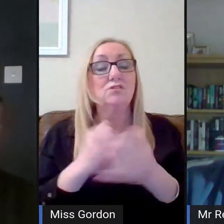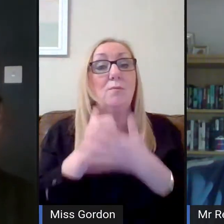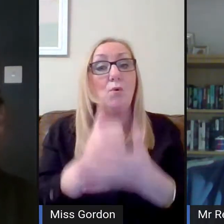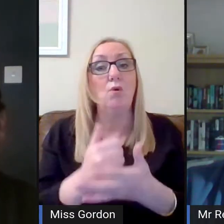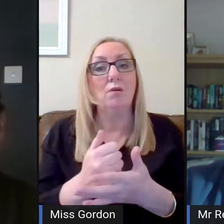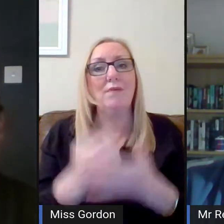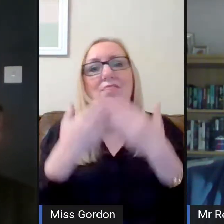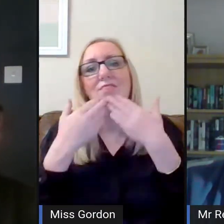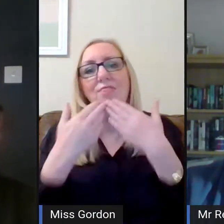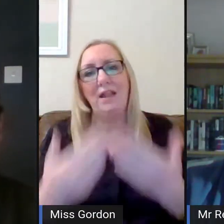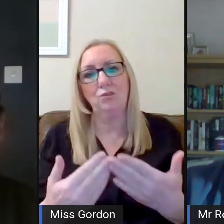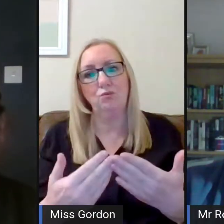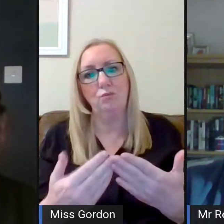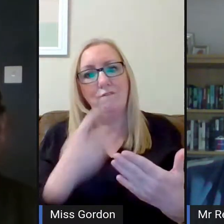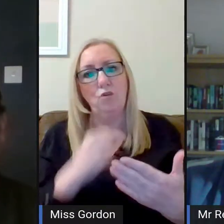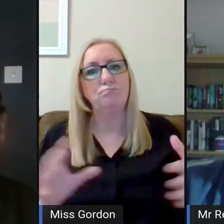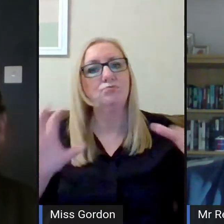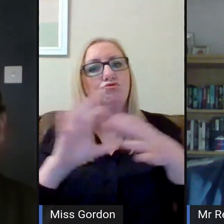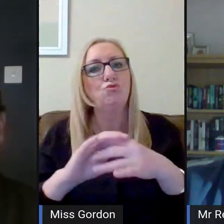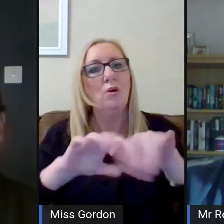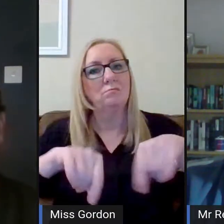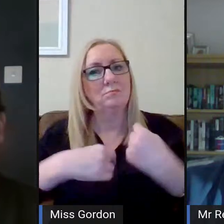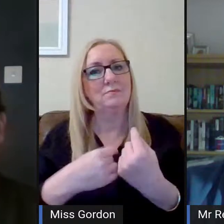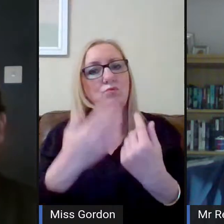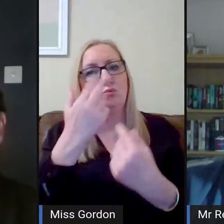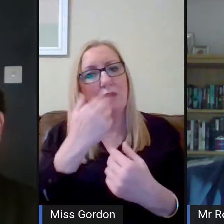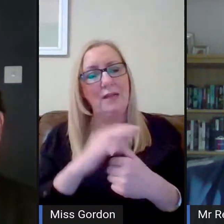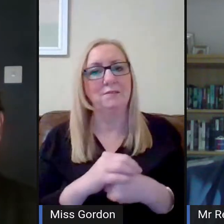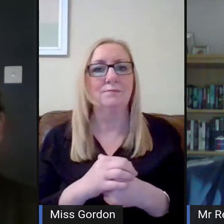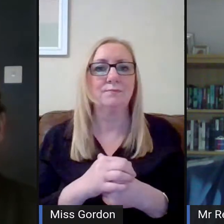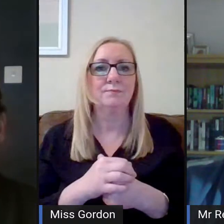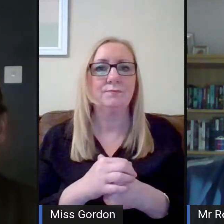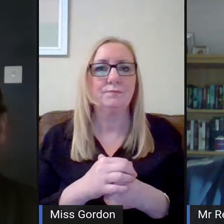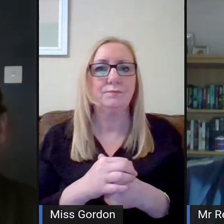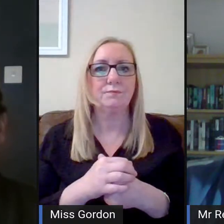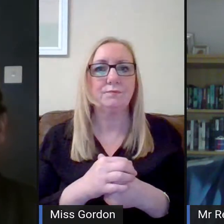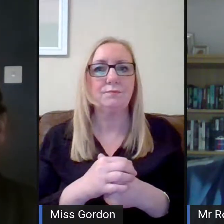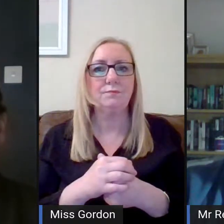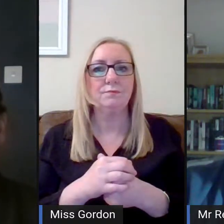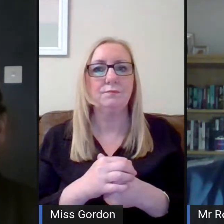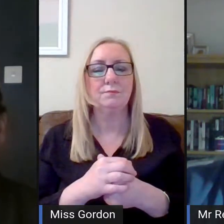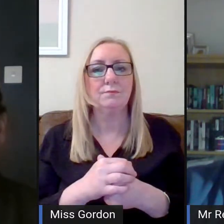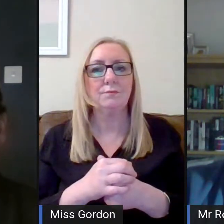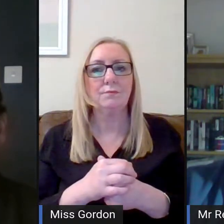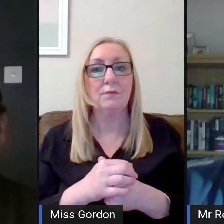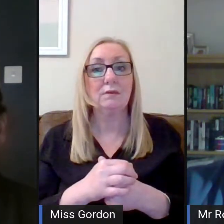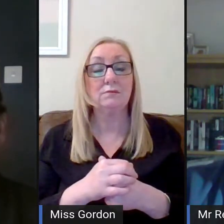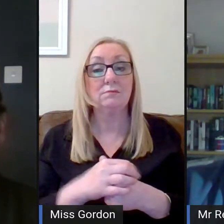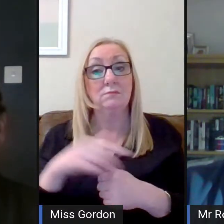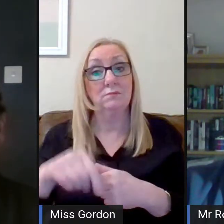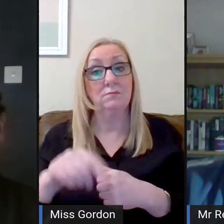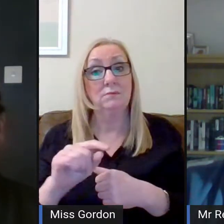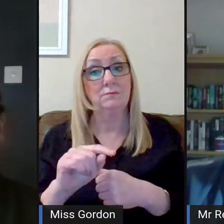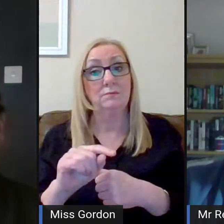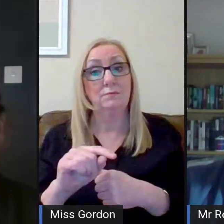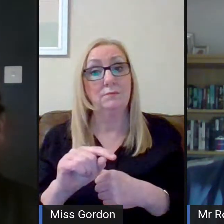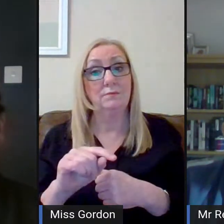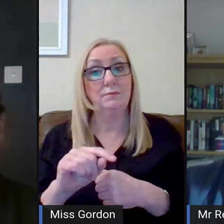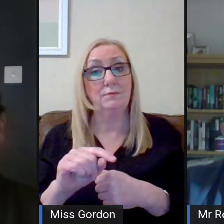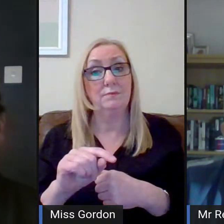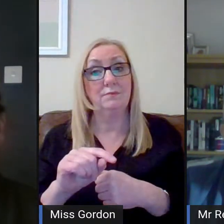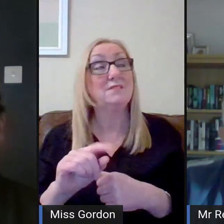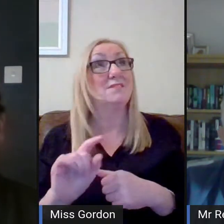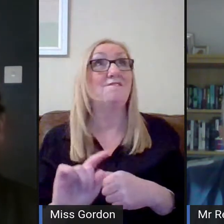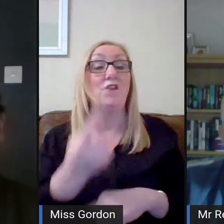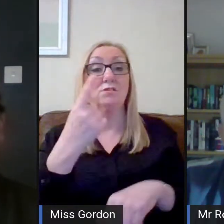much for joining us this evening. The first, we've done